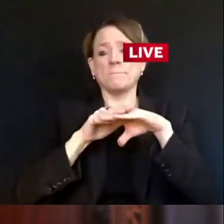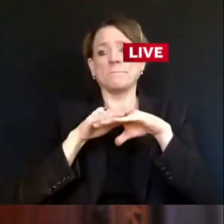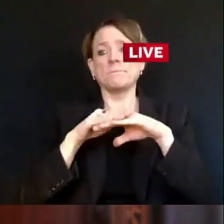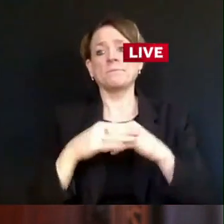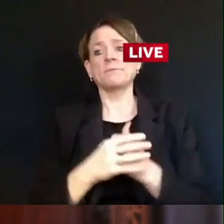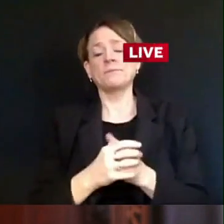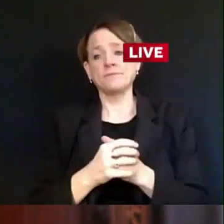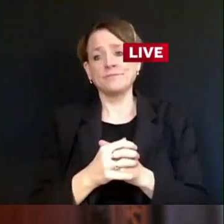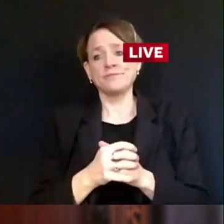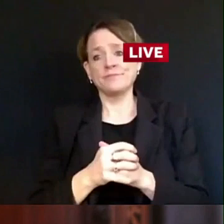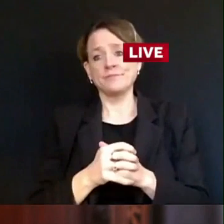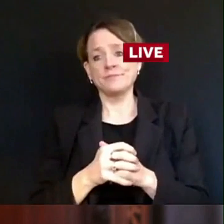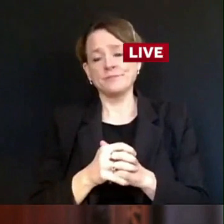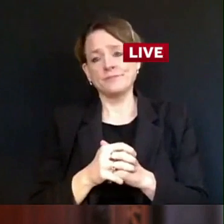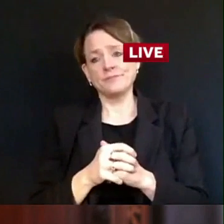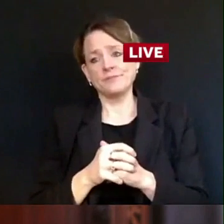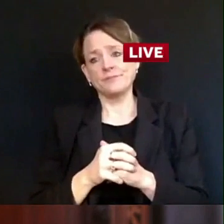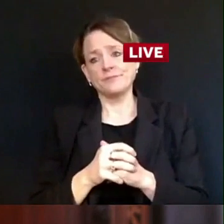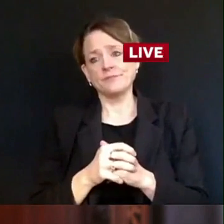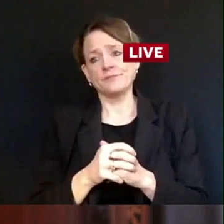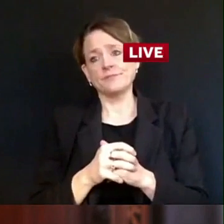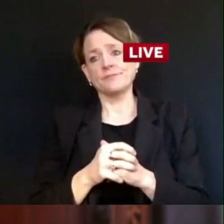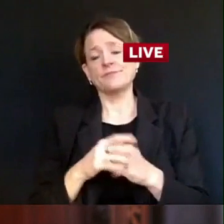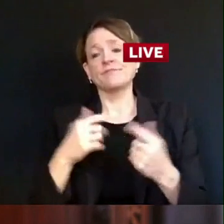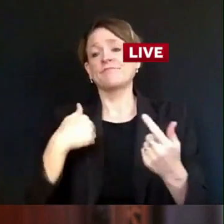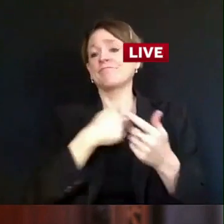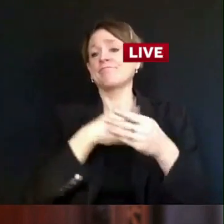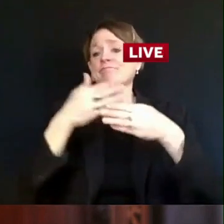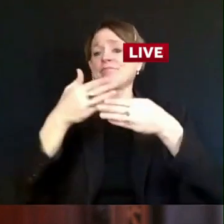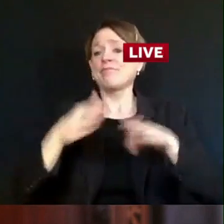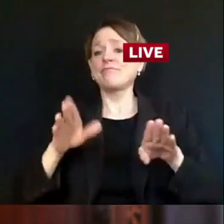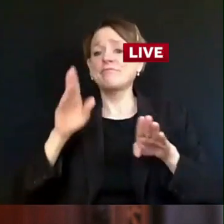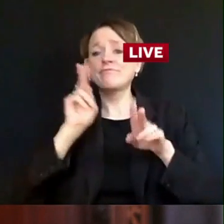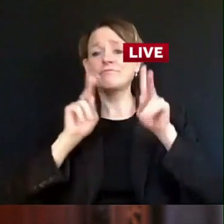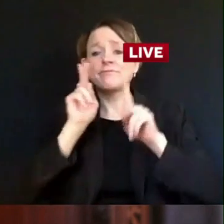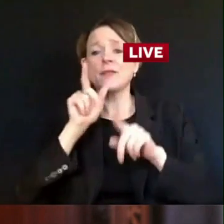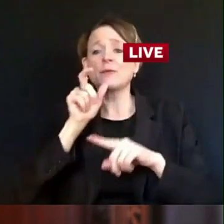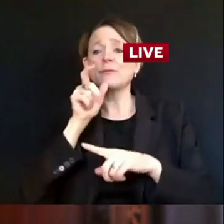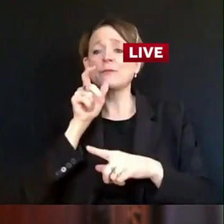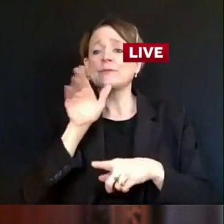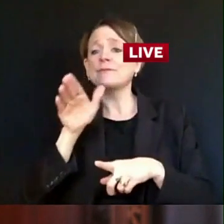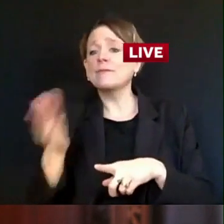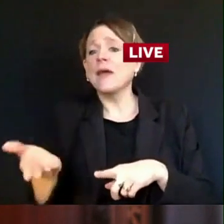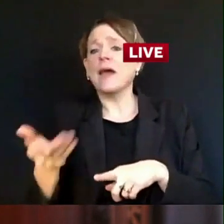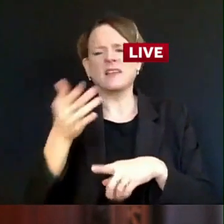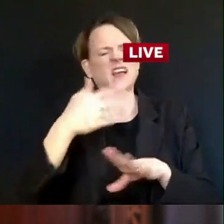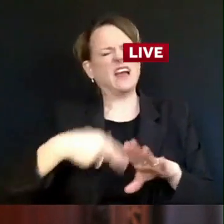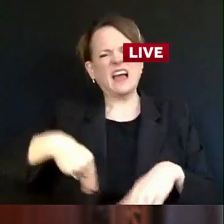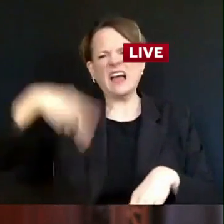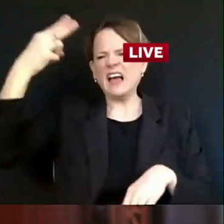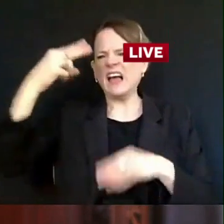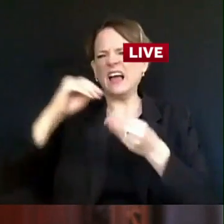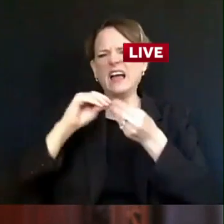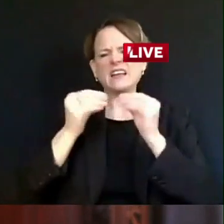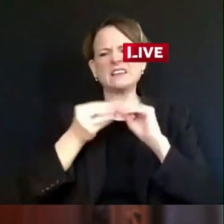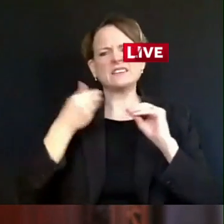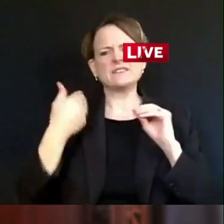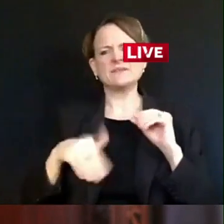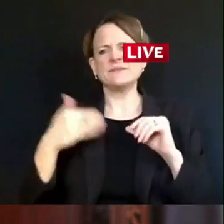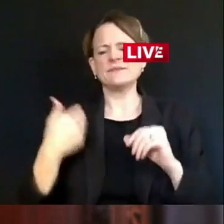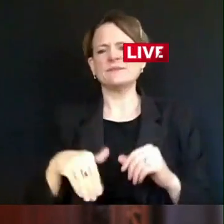been before. Make no mistake, folks, every time you choose to stay home, every time you decline a party invitation,